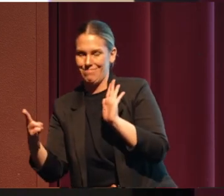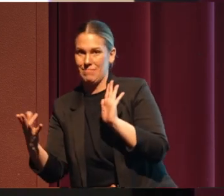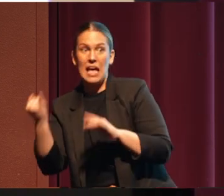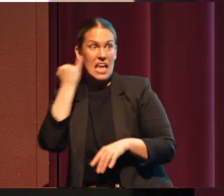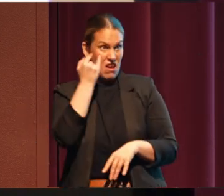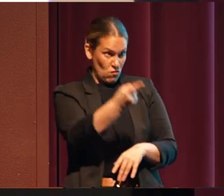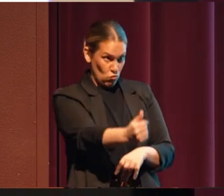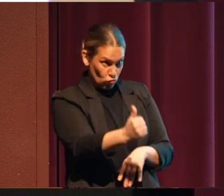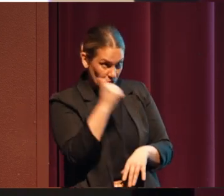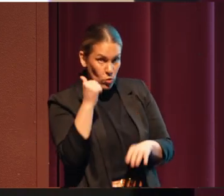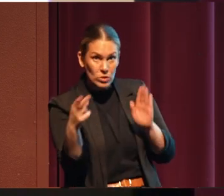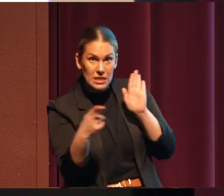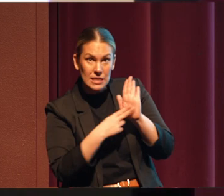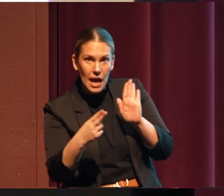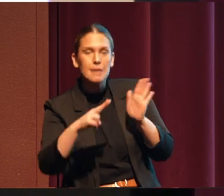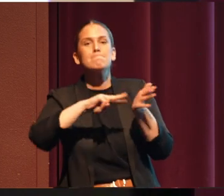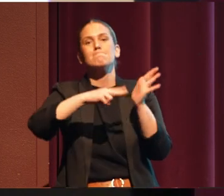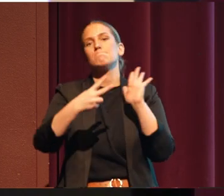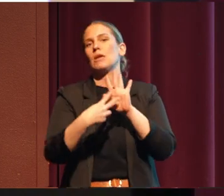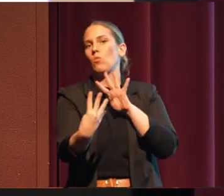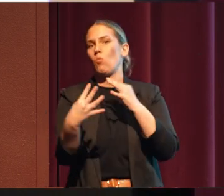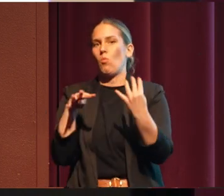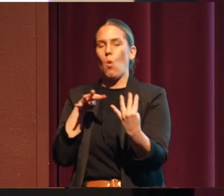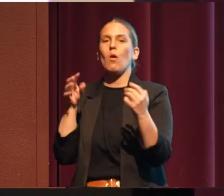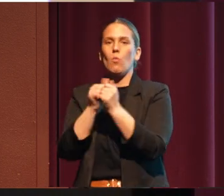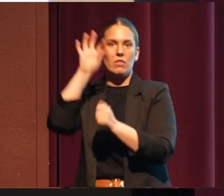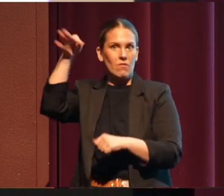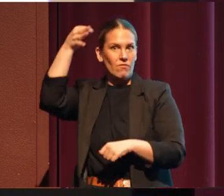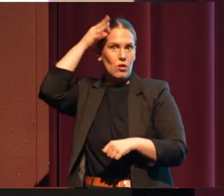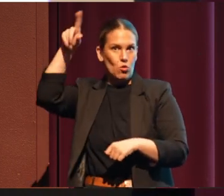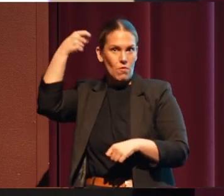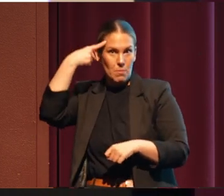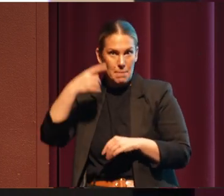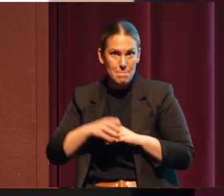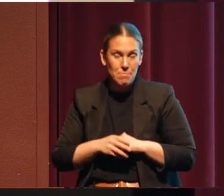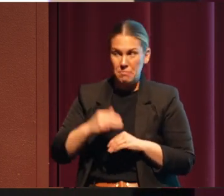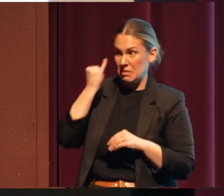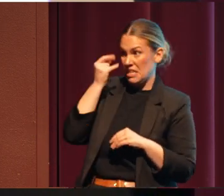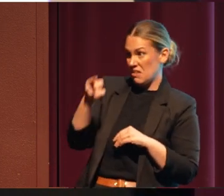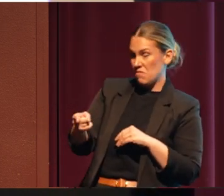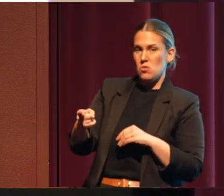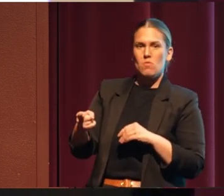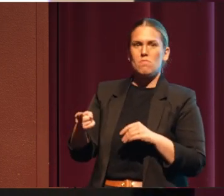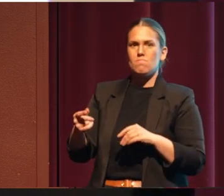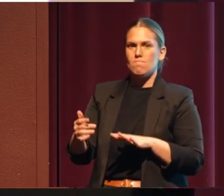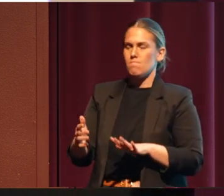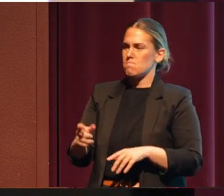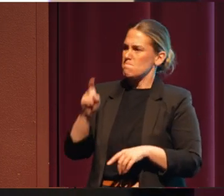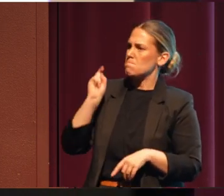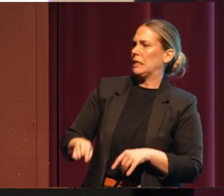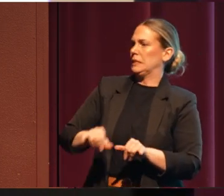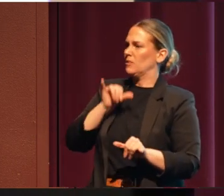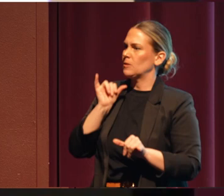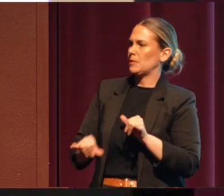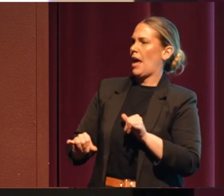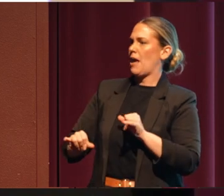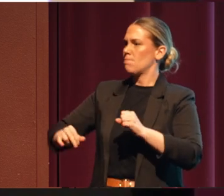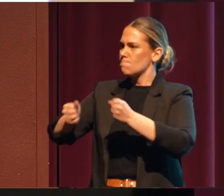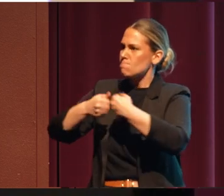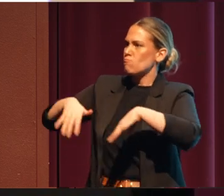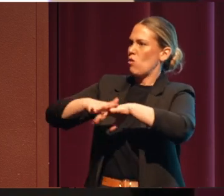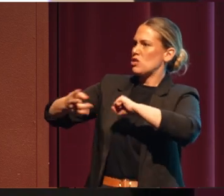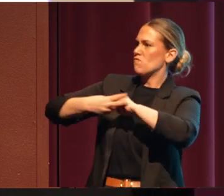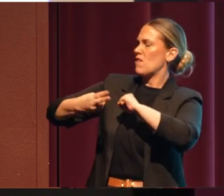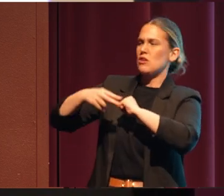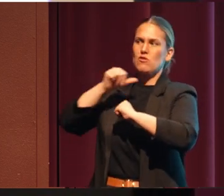to sign, you were at war with the federal government. If you refused to stay on your reservation and not abide by the treaty,